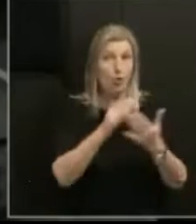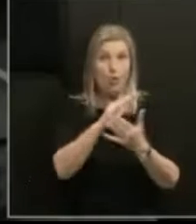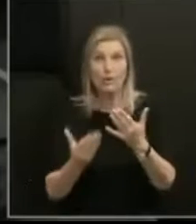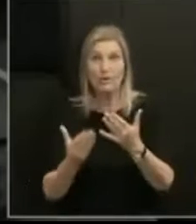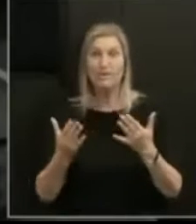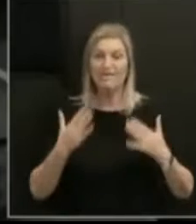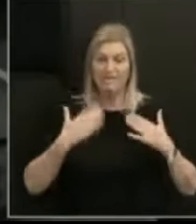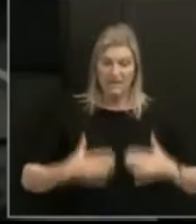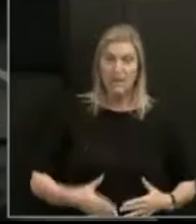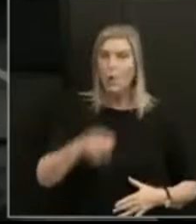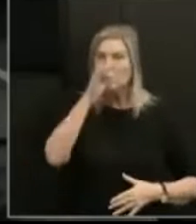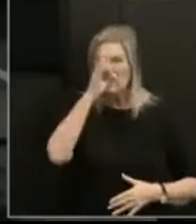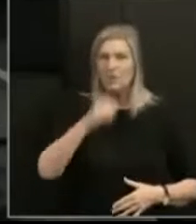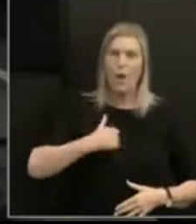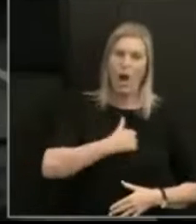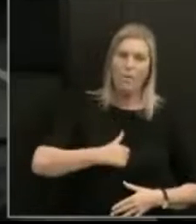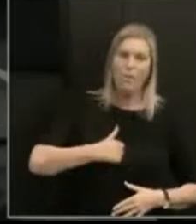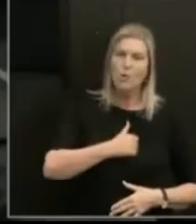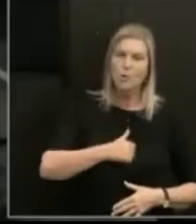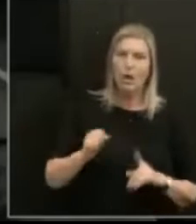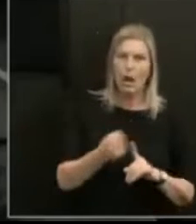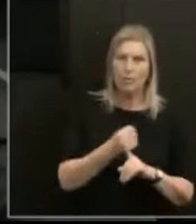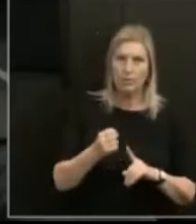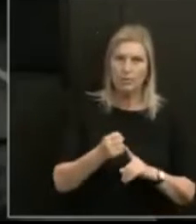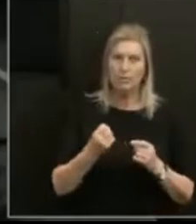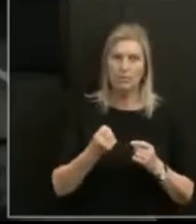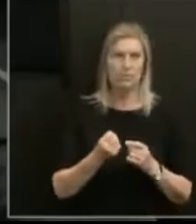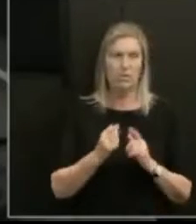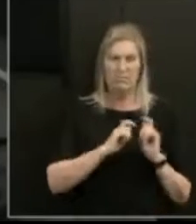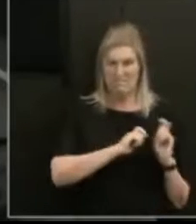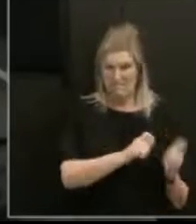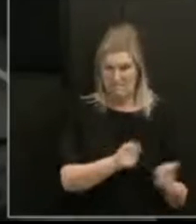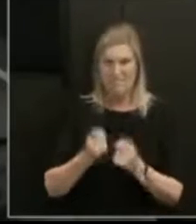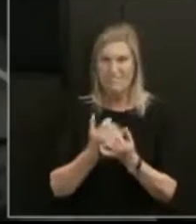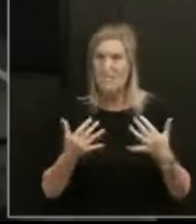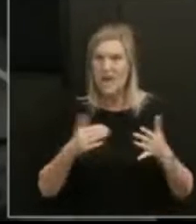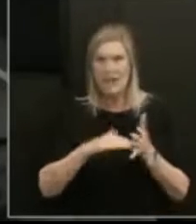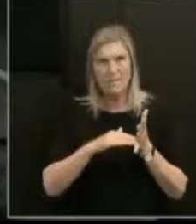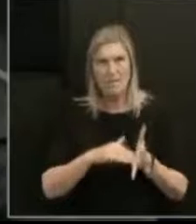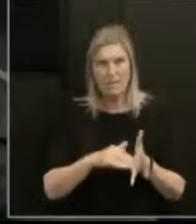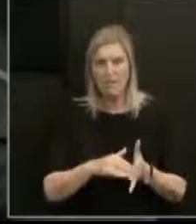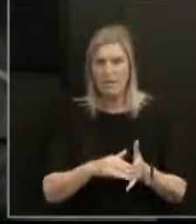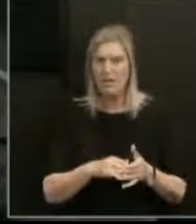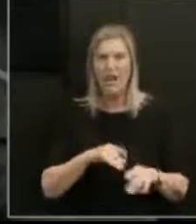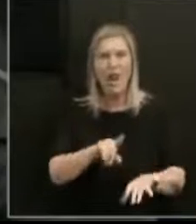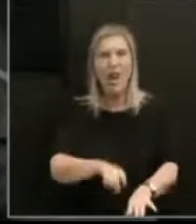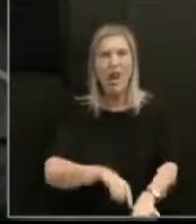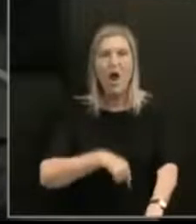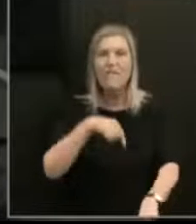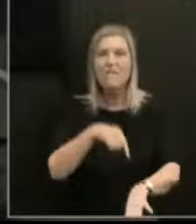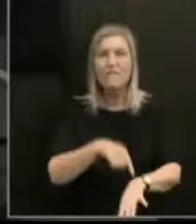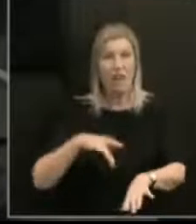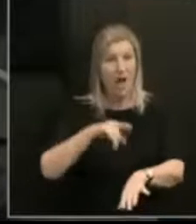physical, sexual and emotional abuse inflicted on thousands of people have had horrific long-term, often intergenerational